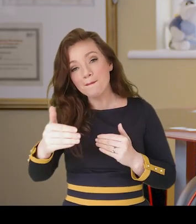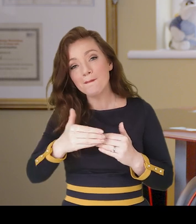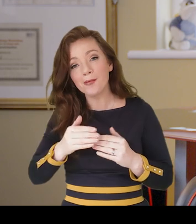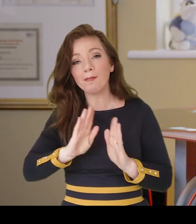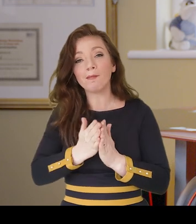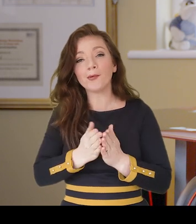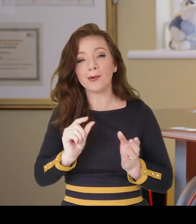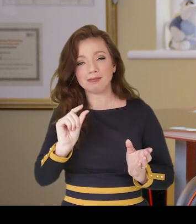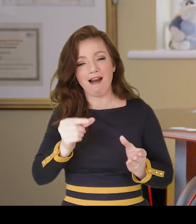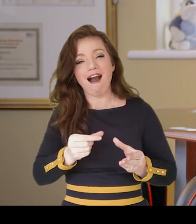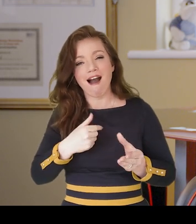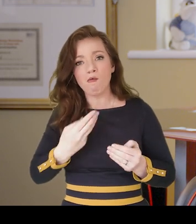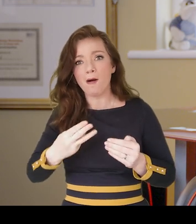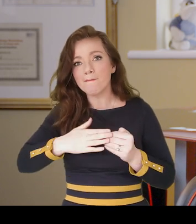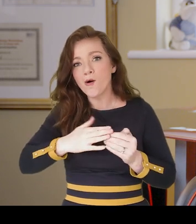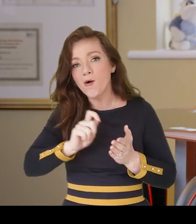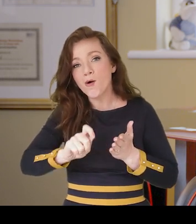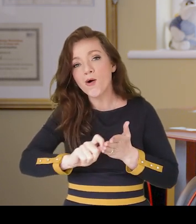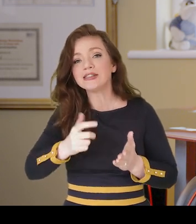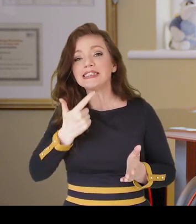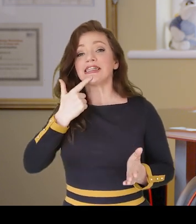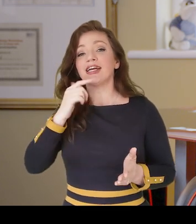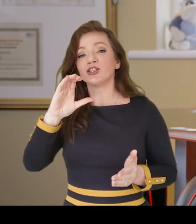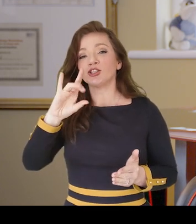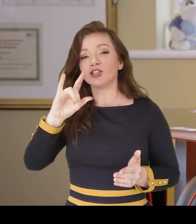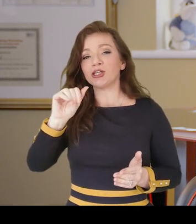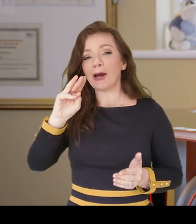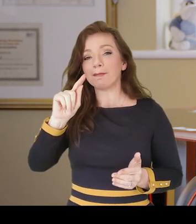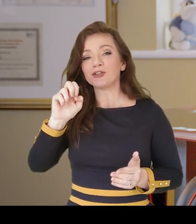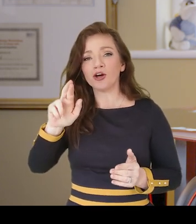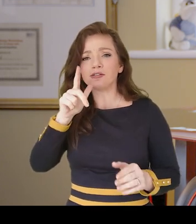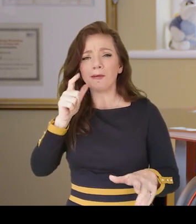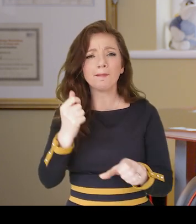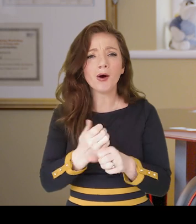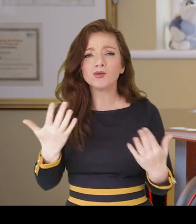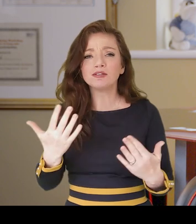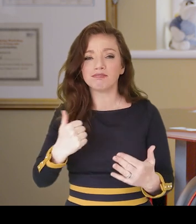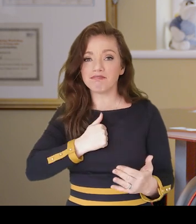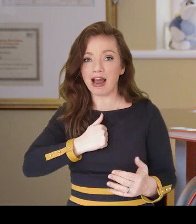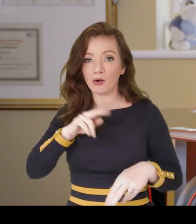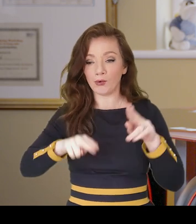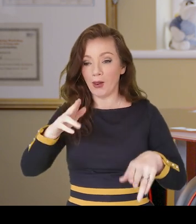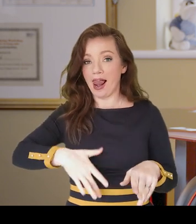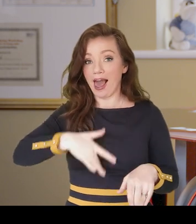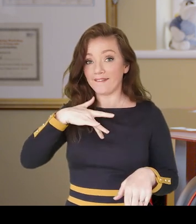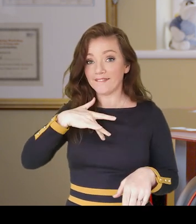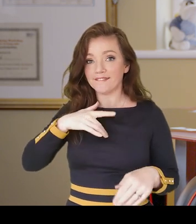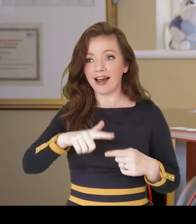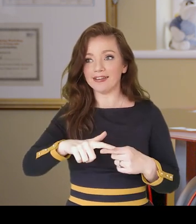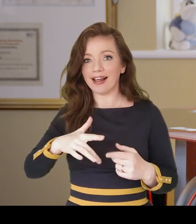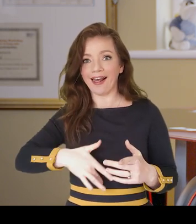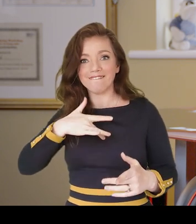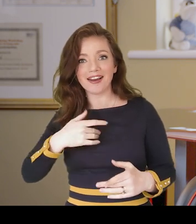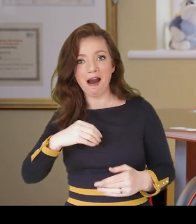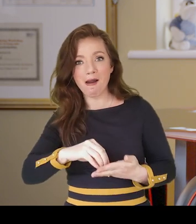to write my second chapter and then my second chapter will be about my new life